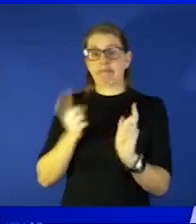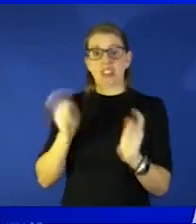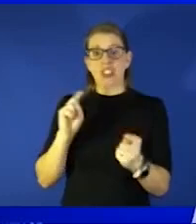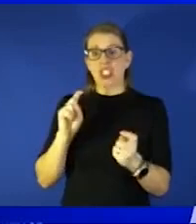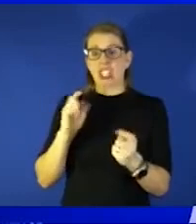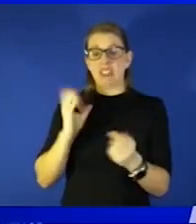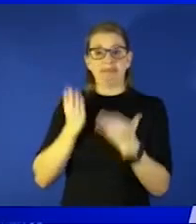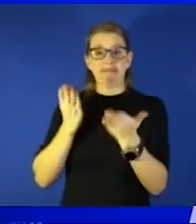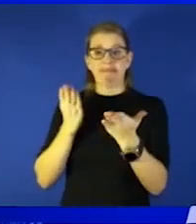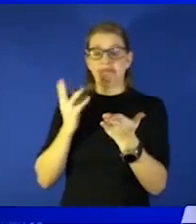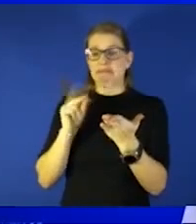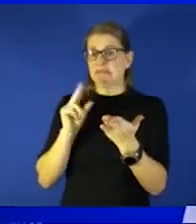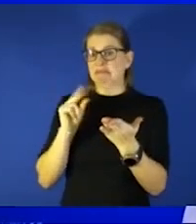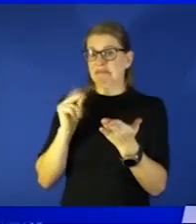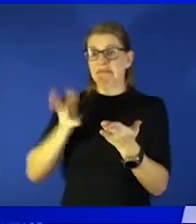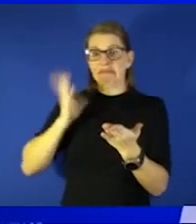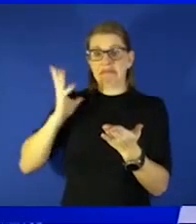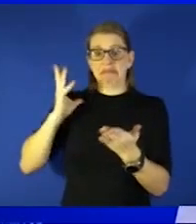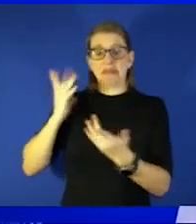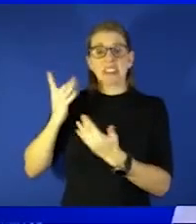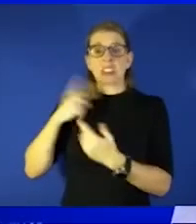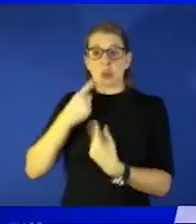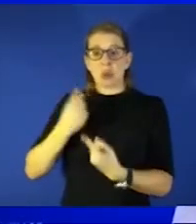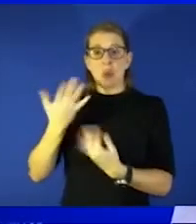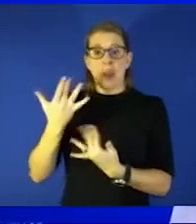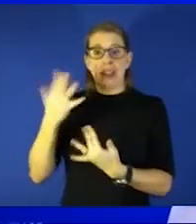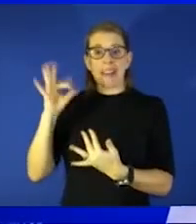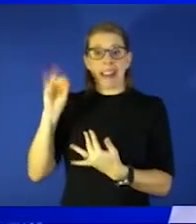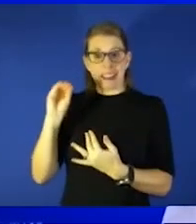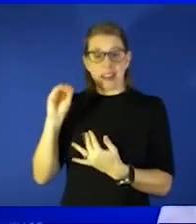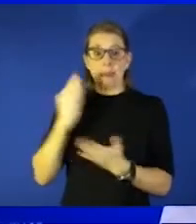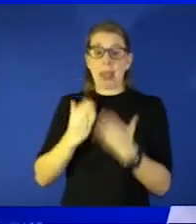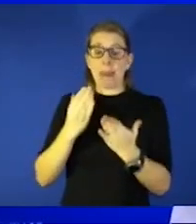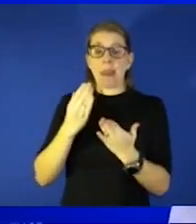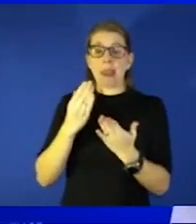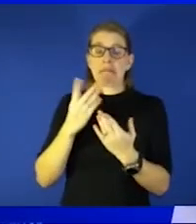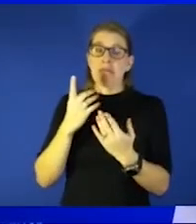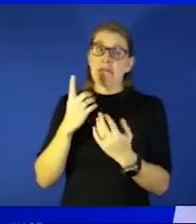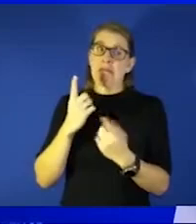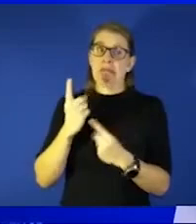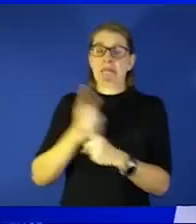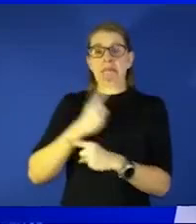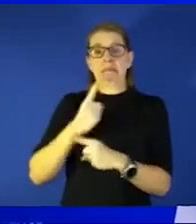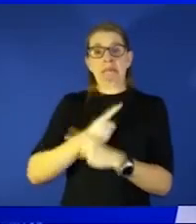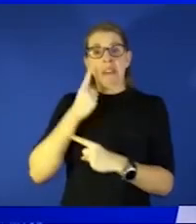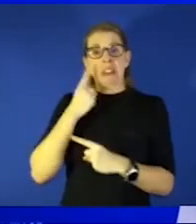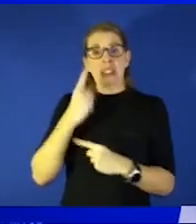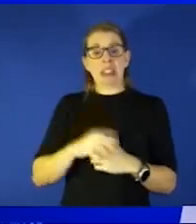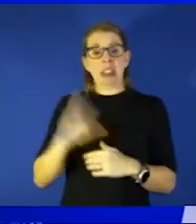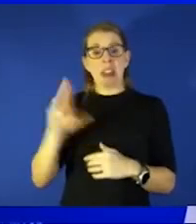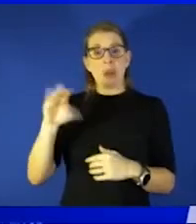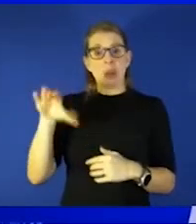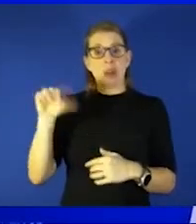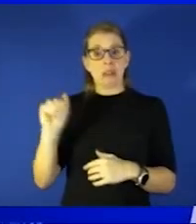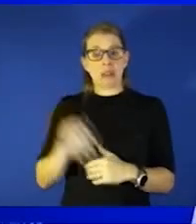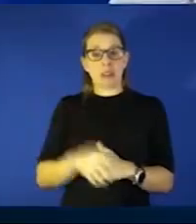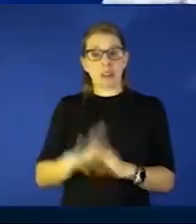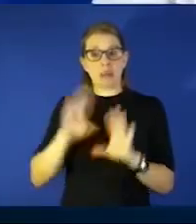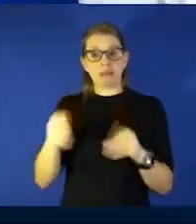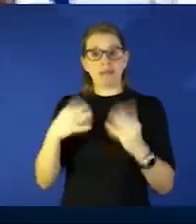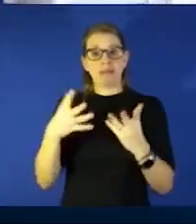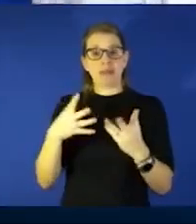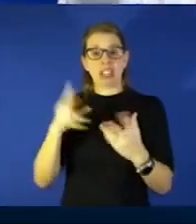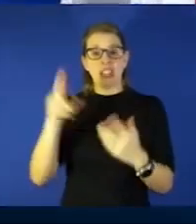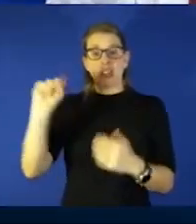historical guidance had been 90 days but it might be reasonable to think about um yeah the monoclonals you've been getting don't work